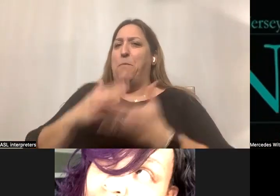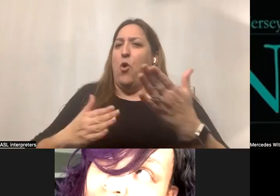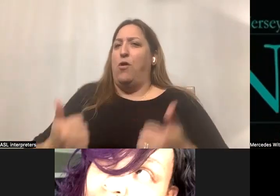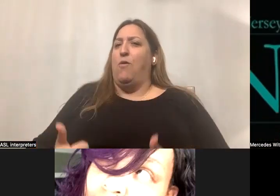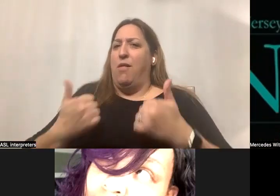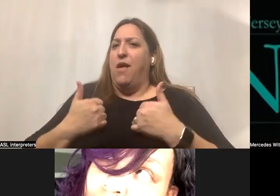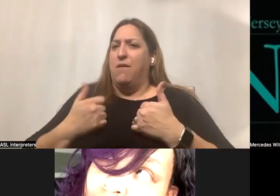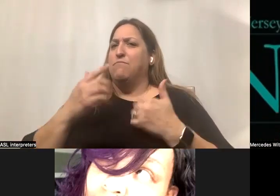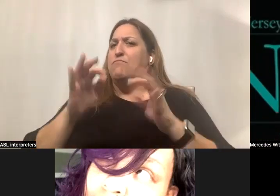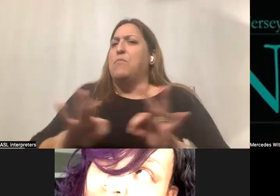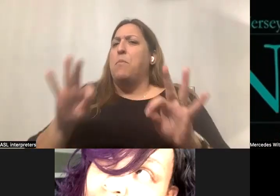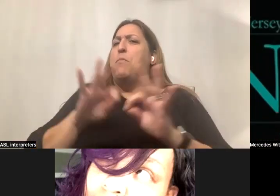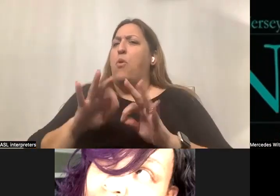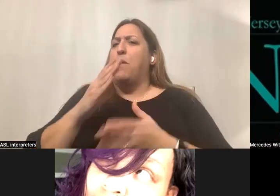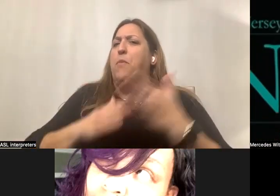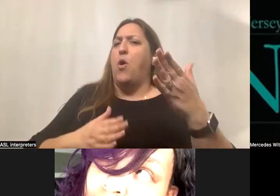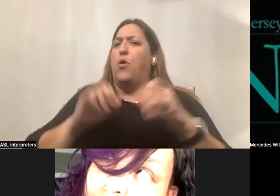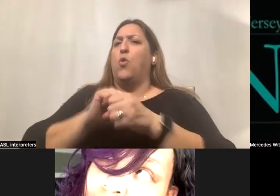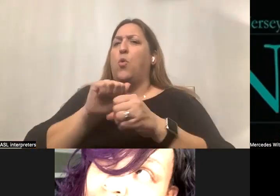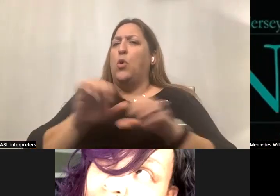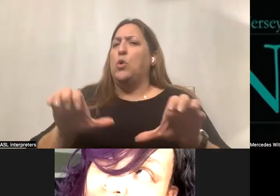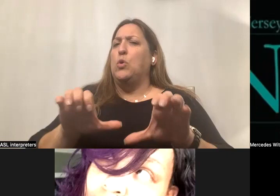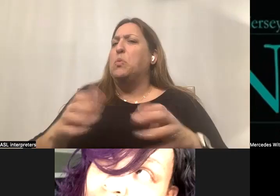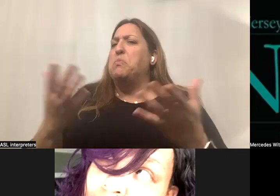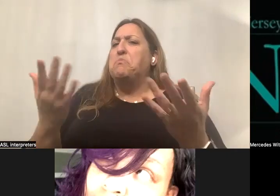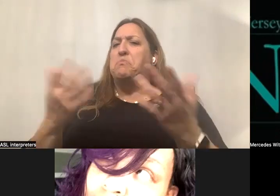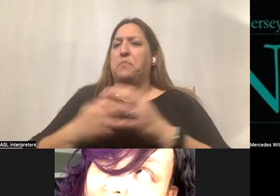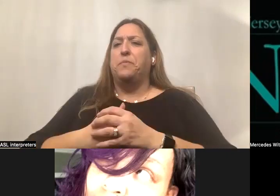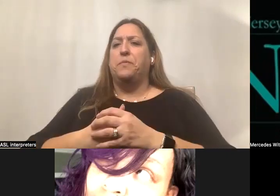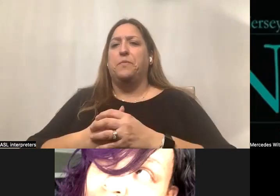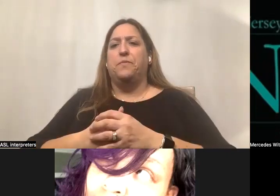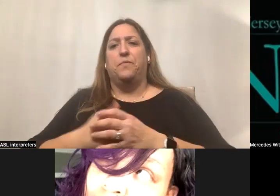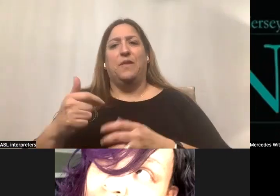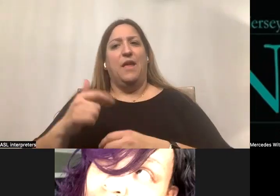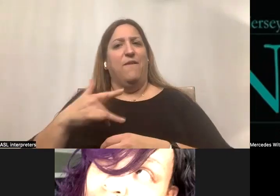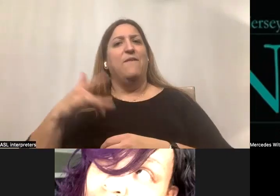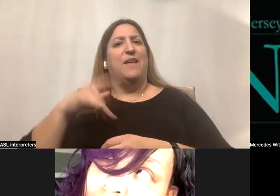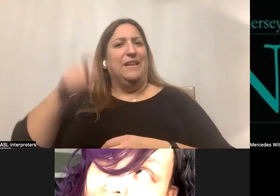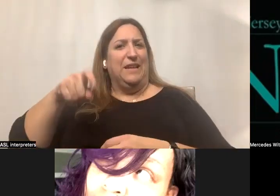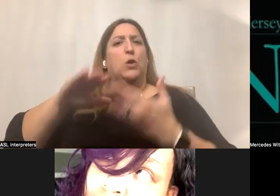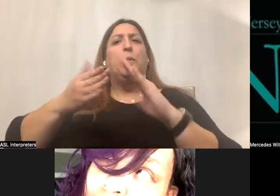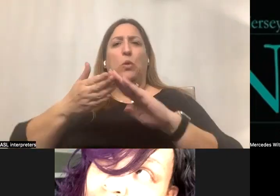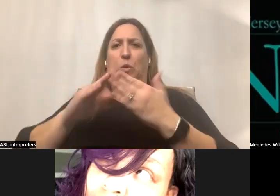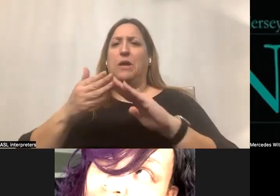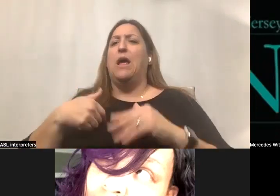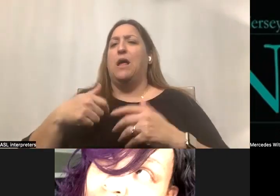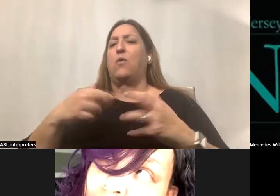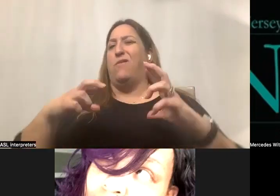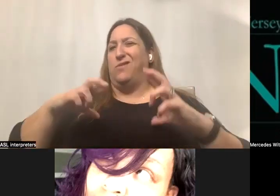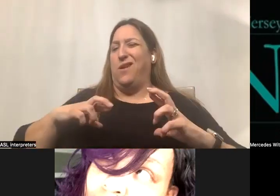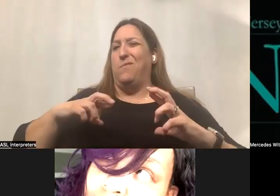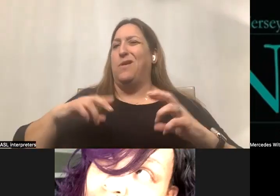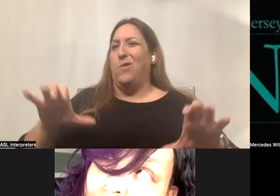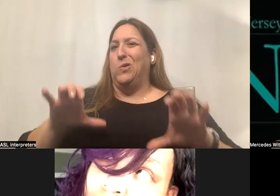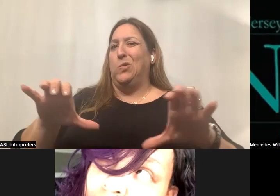real important aspect of, of the work that you're doing? Well, I find there's a need in the community. That's something I really want to do in my retirement. It's on my